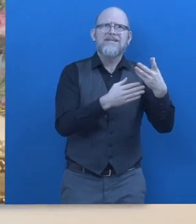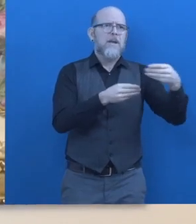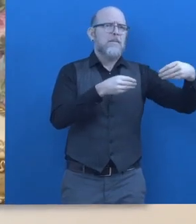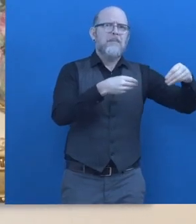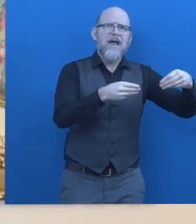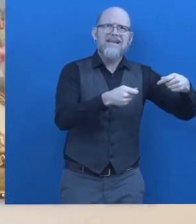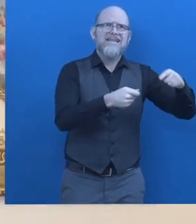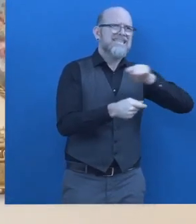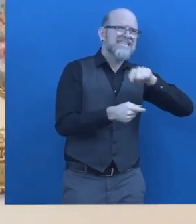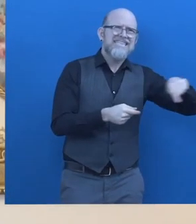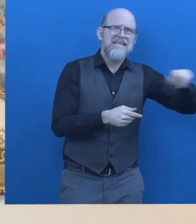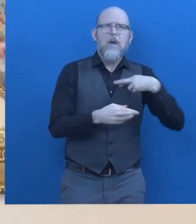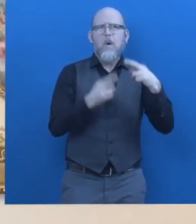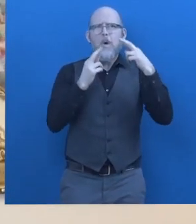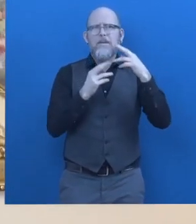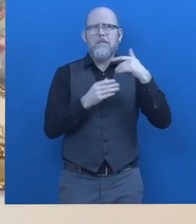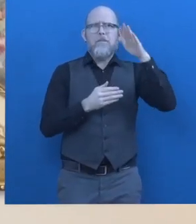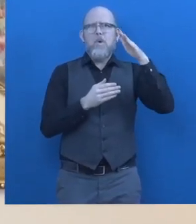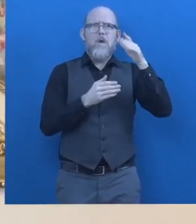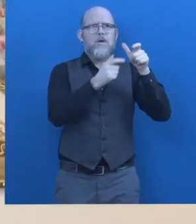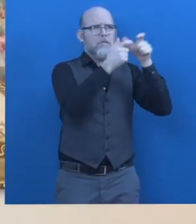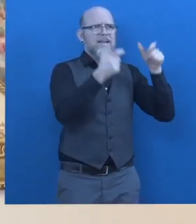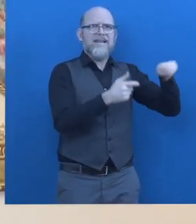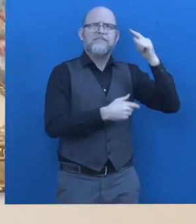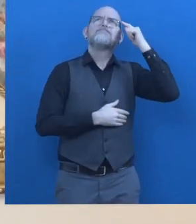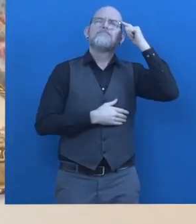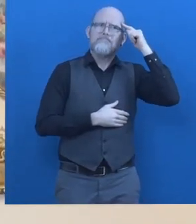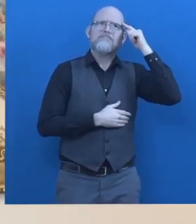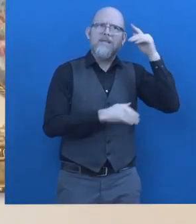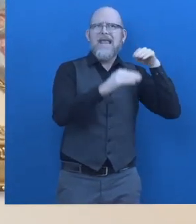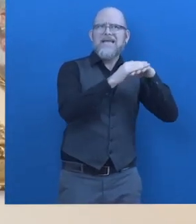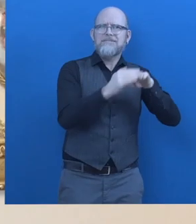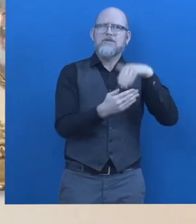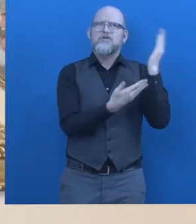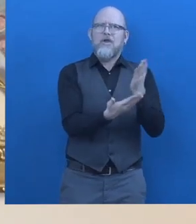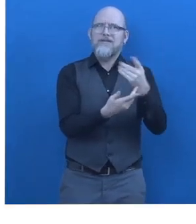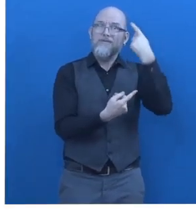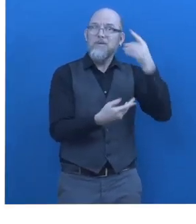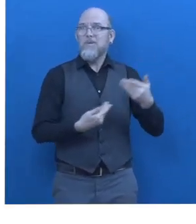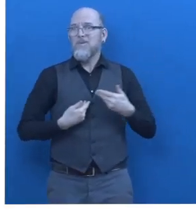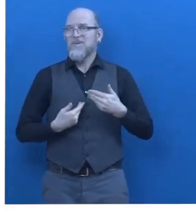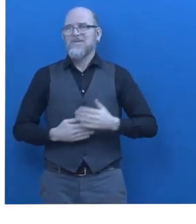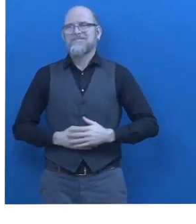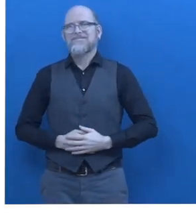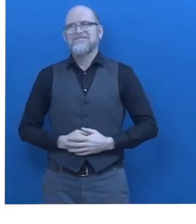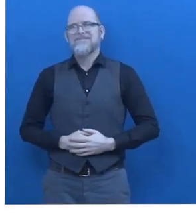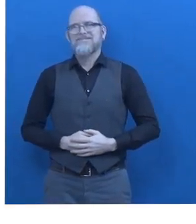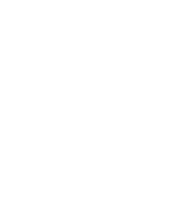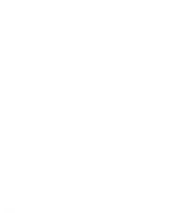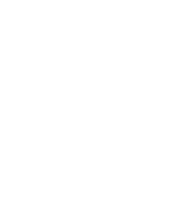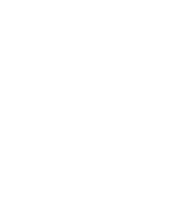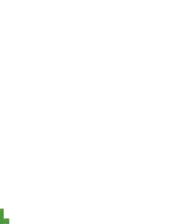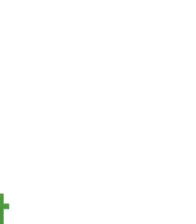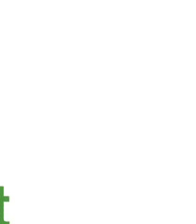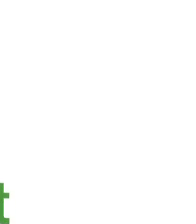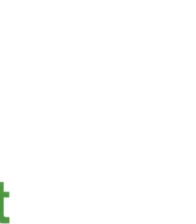i hope that more and more people should start to offer the solution in these places zero project for